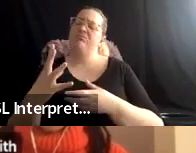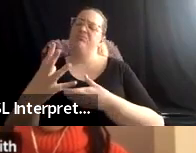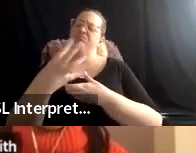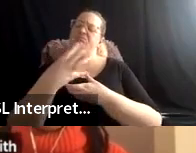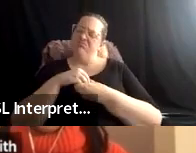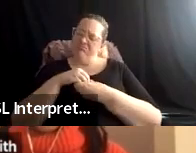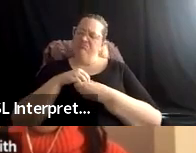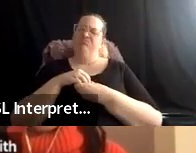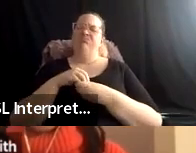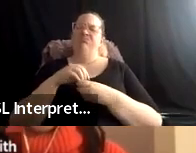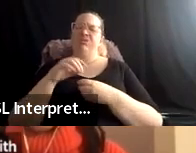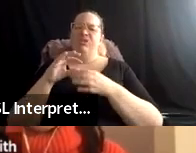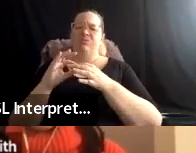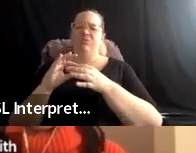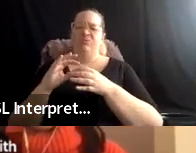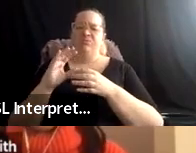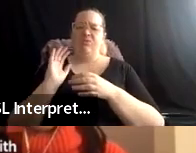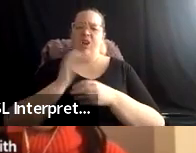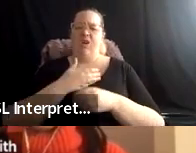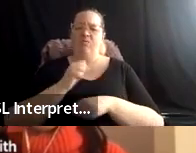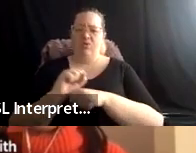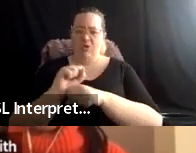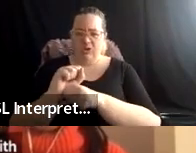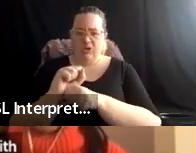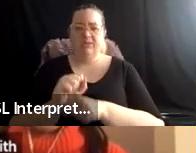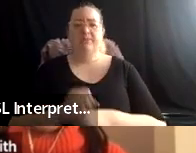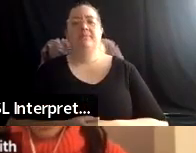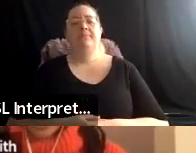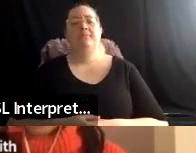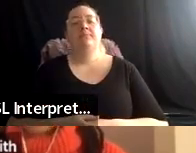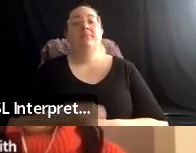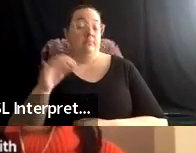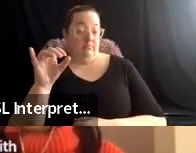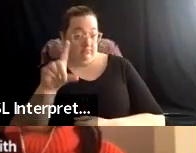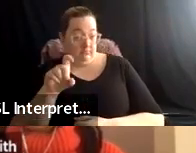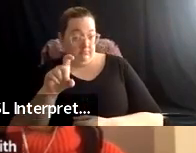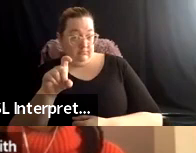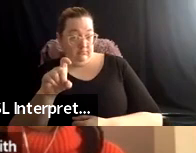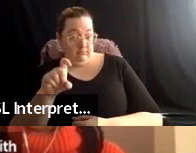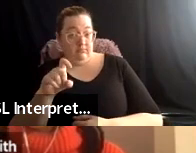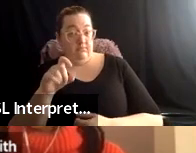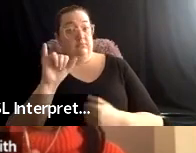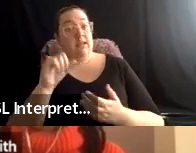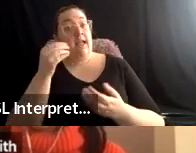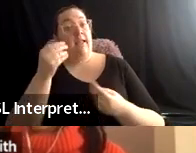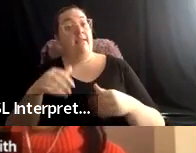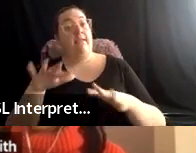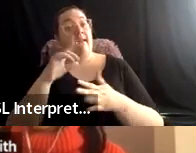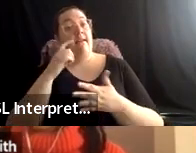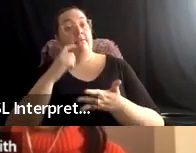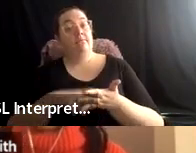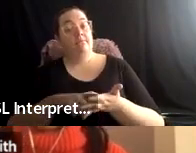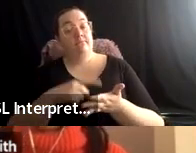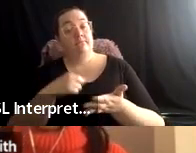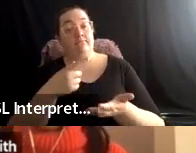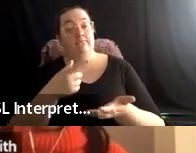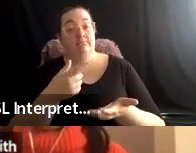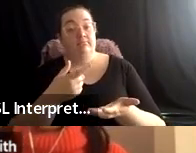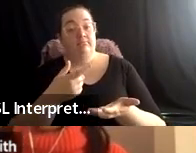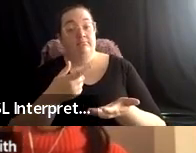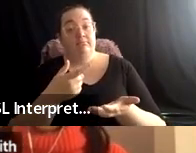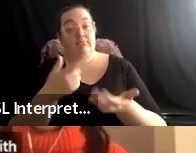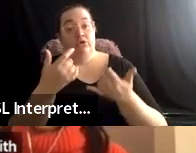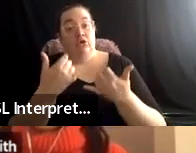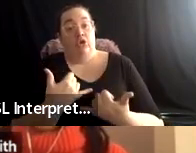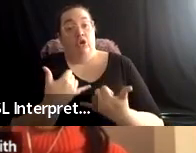does the land acknowledgement recognize and respond to the current needs of present-day indigenous communities and what they are communicating? Um,